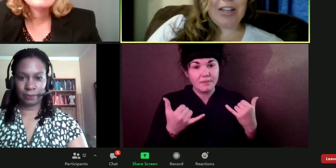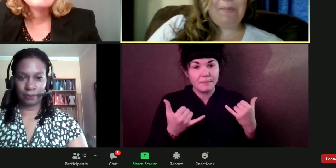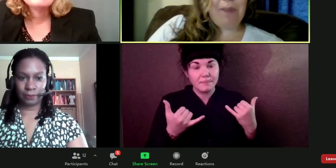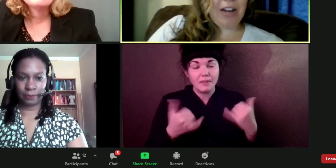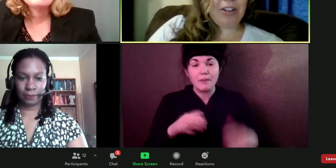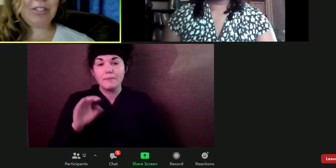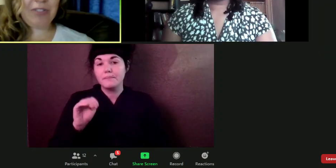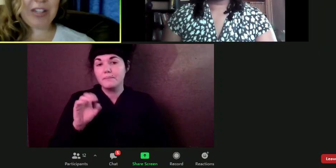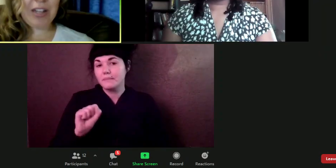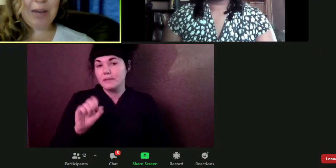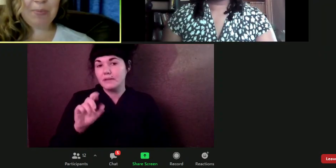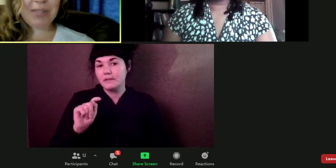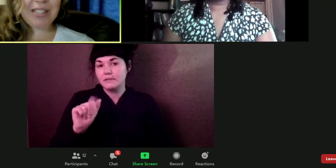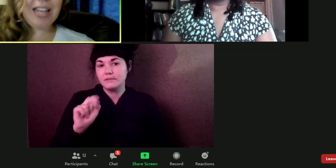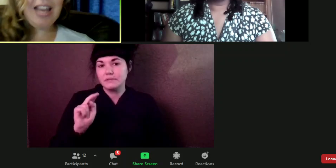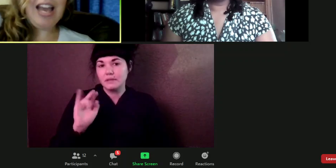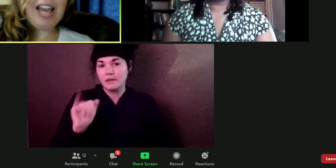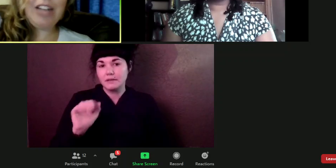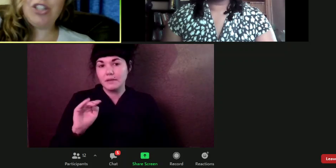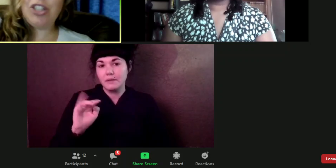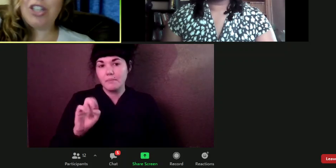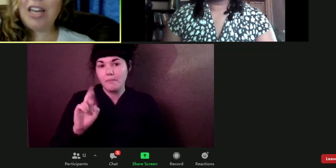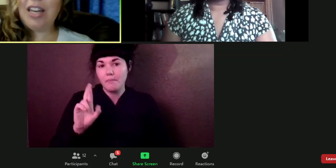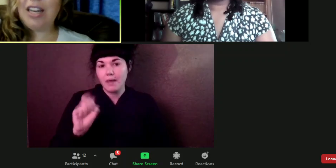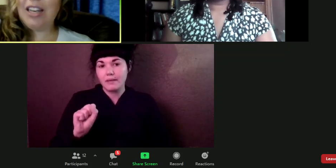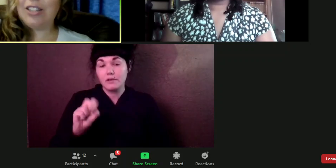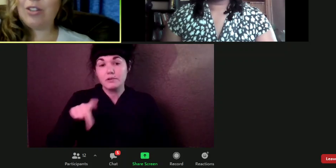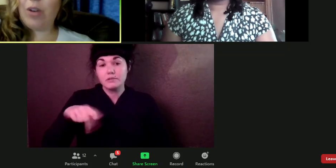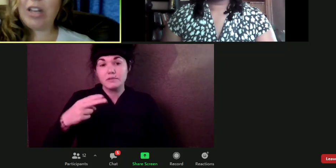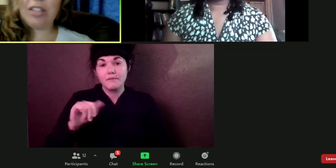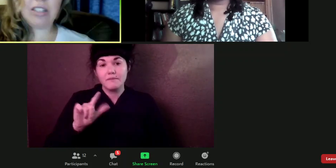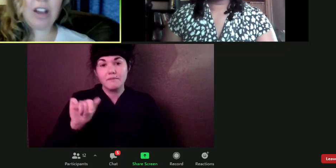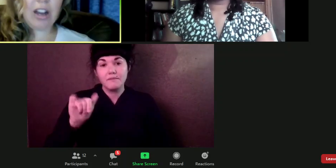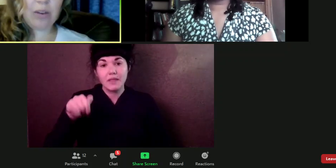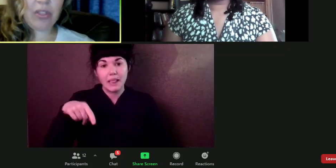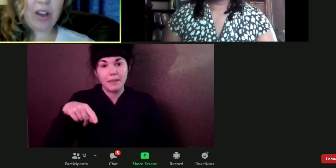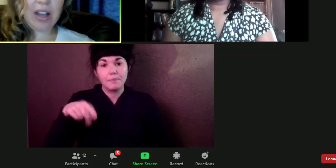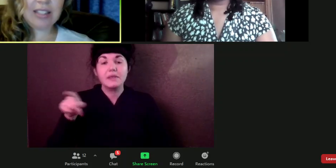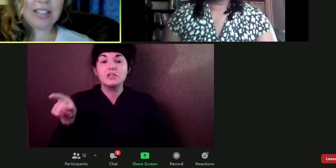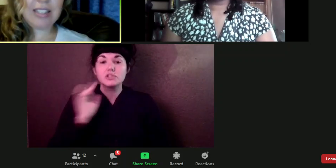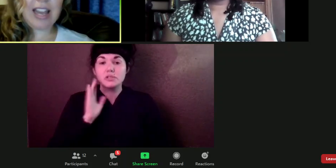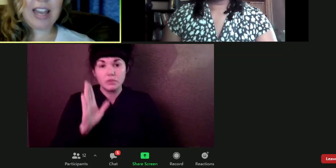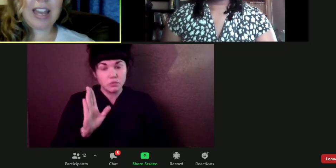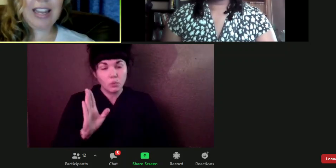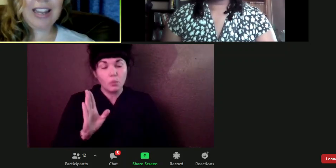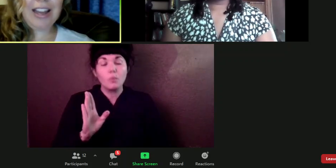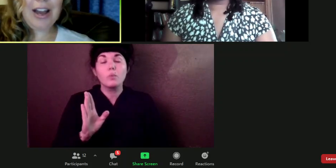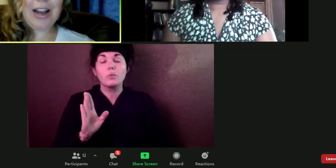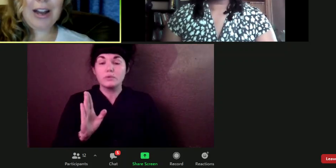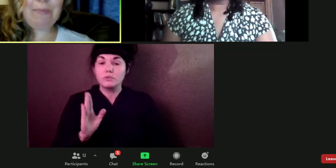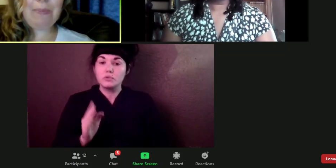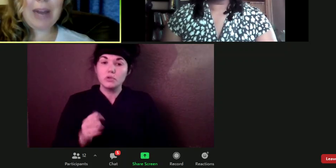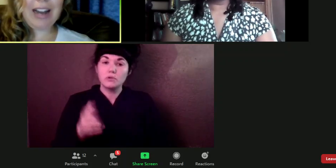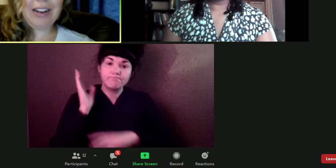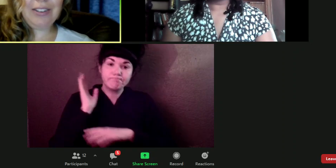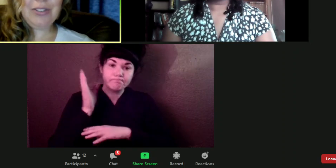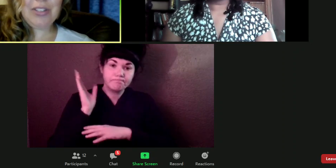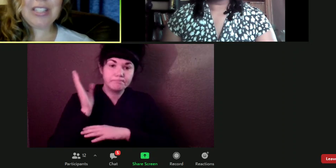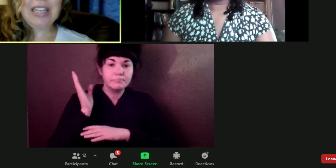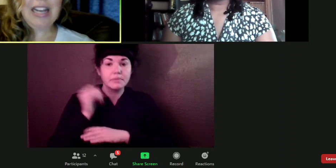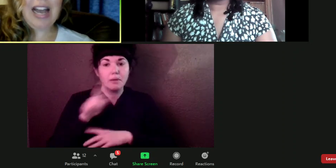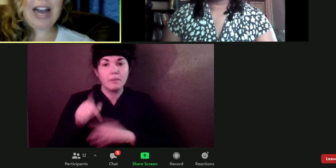Tanya Myers Phillips. And she is going to talk with us today about